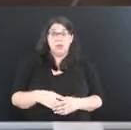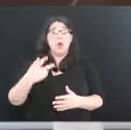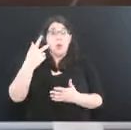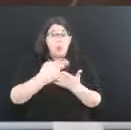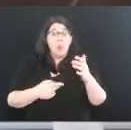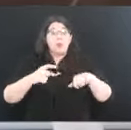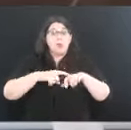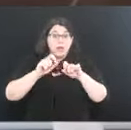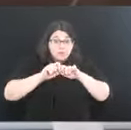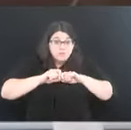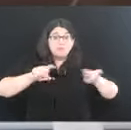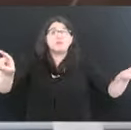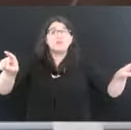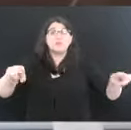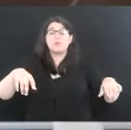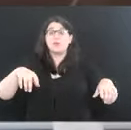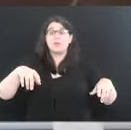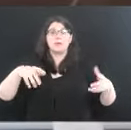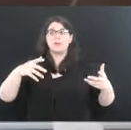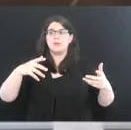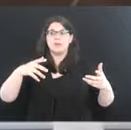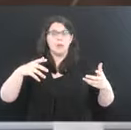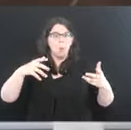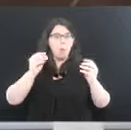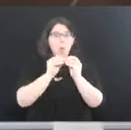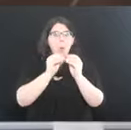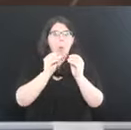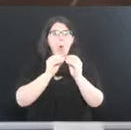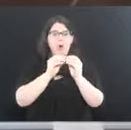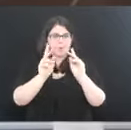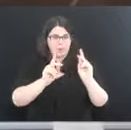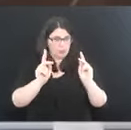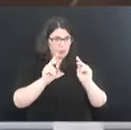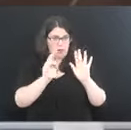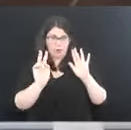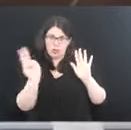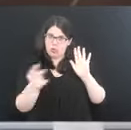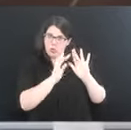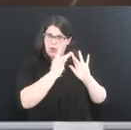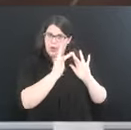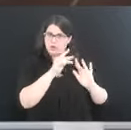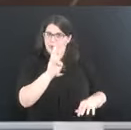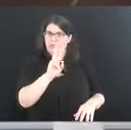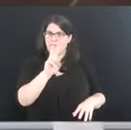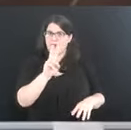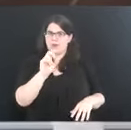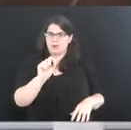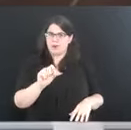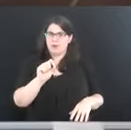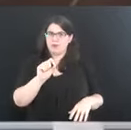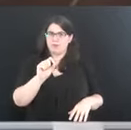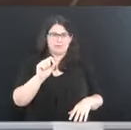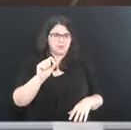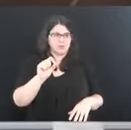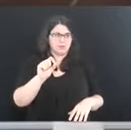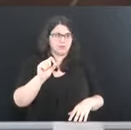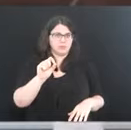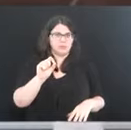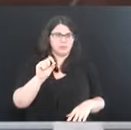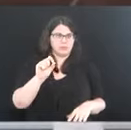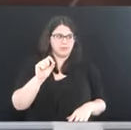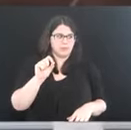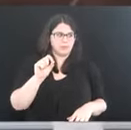messages were sent, traffic to vaccinate.wv.gov more than double. We are using this direct form of